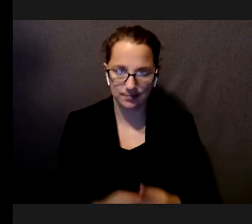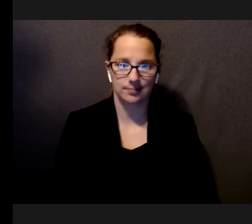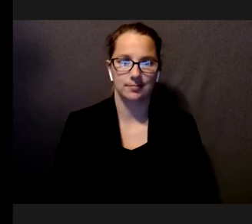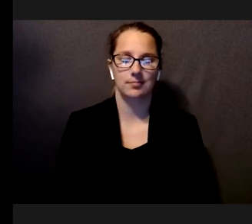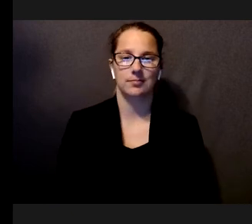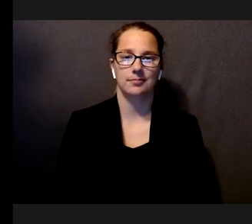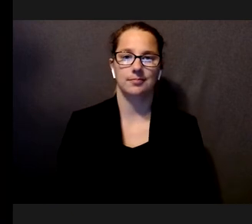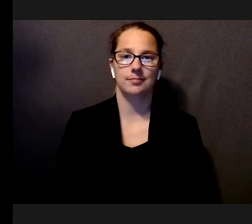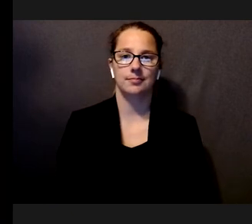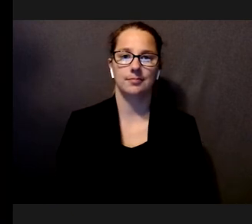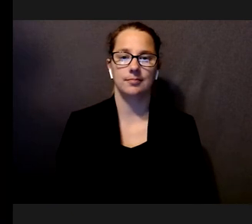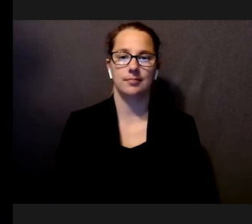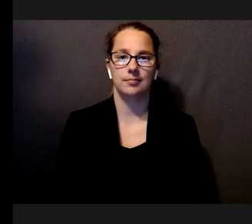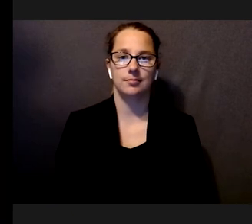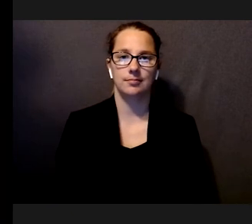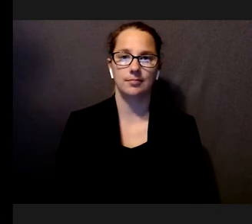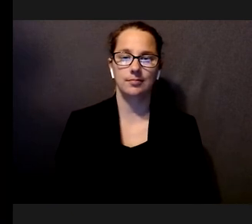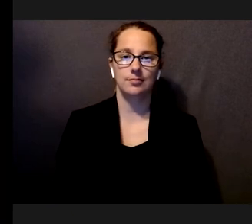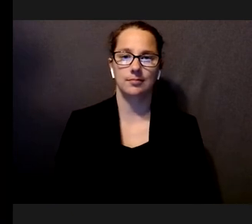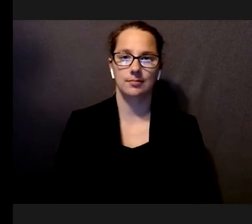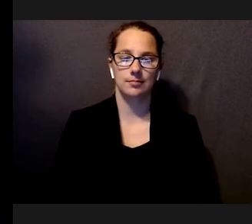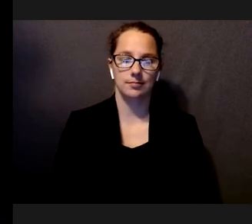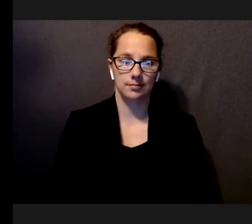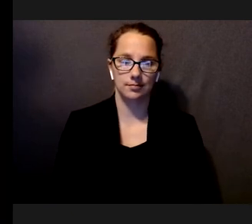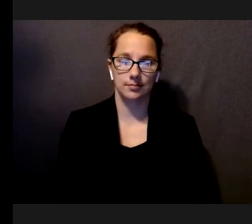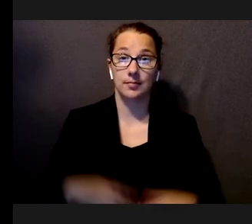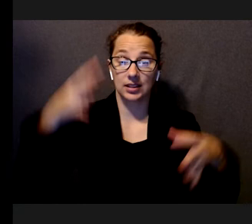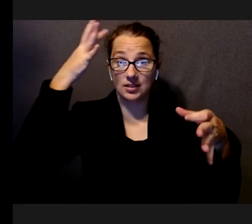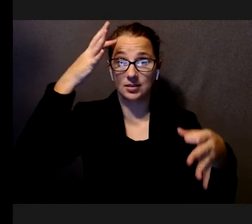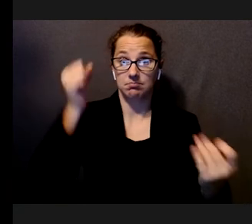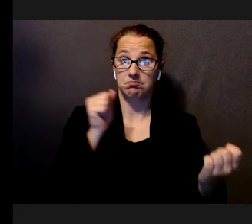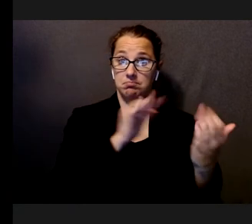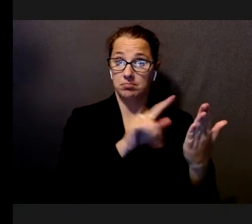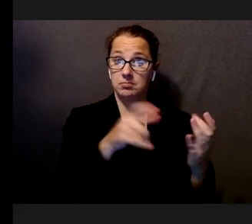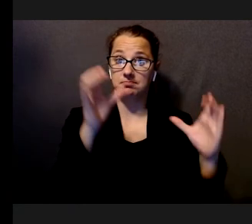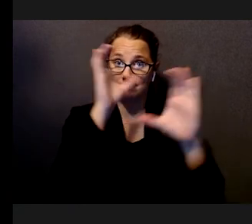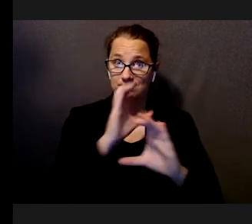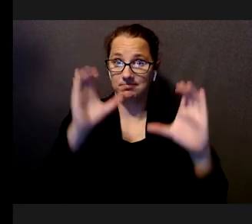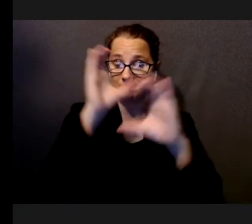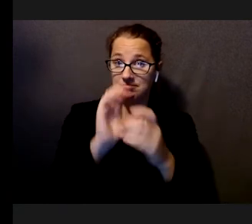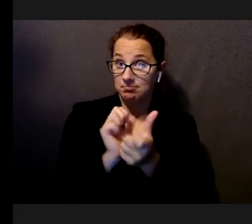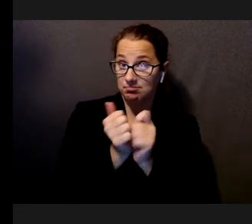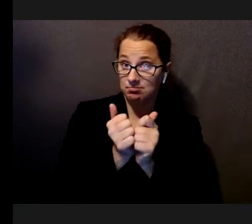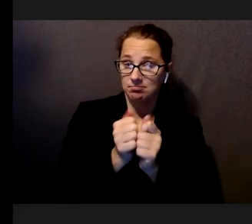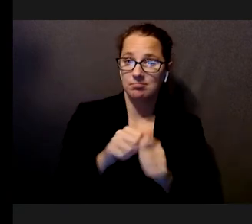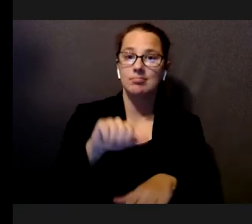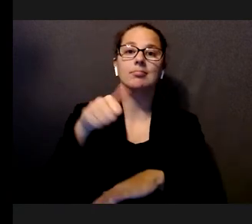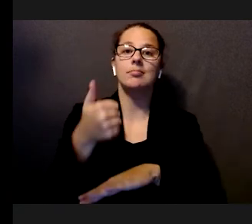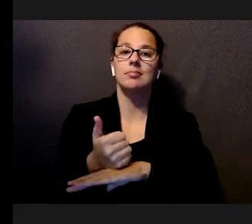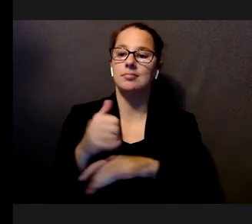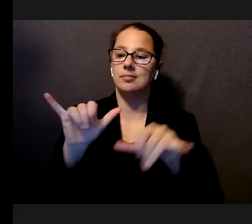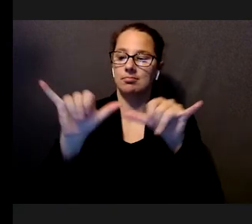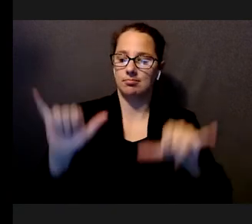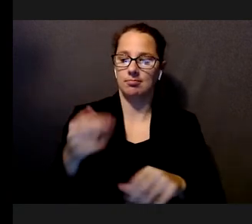So, we decided to address this particular visual search task with a system